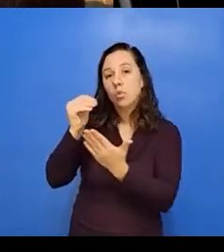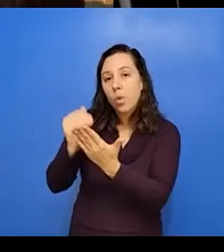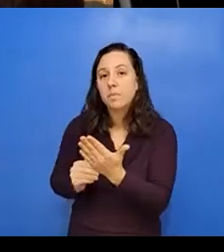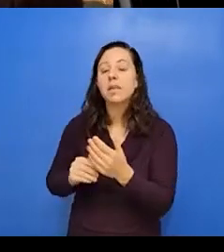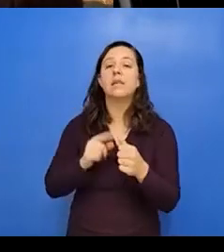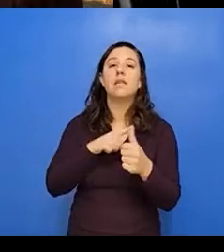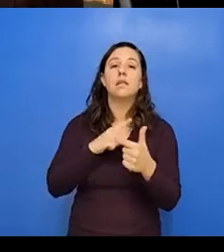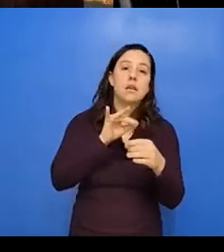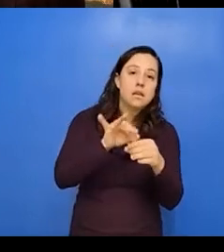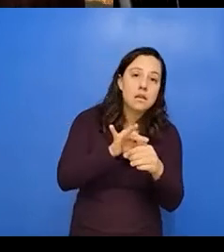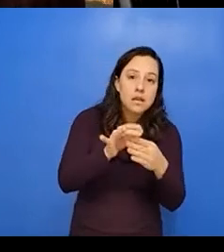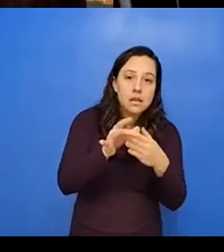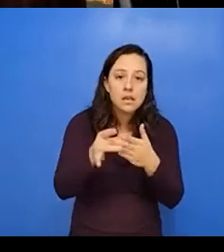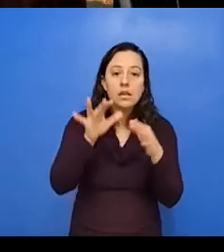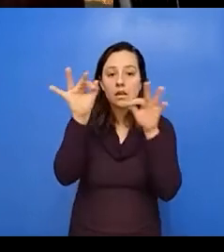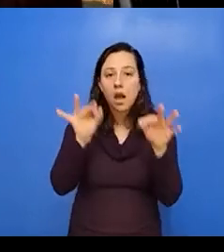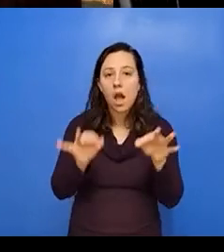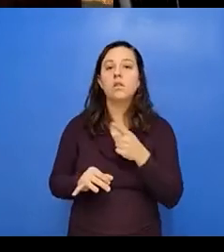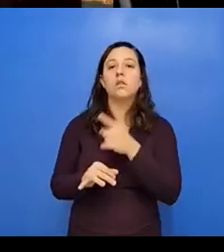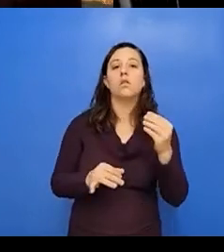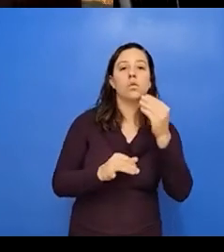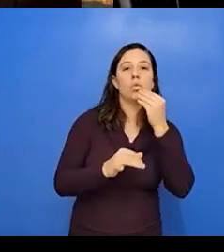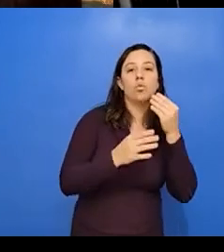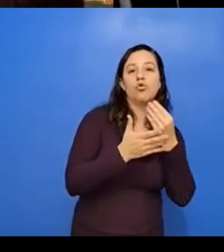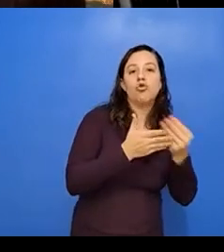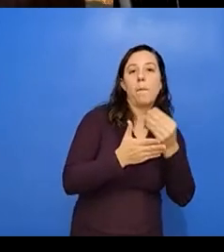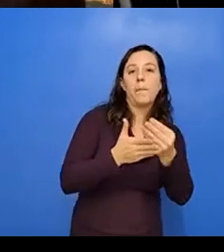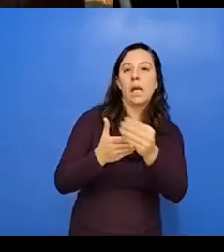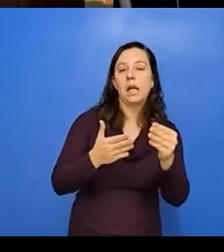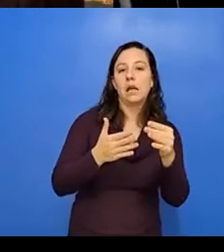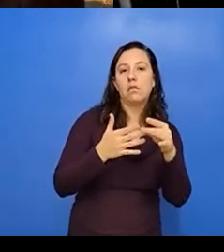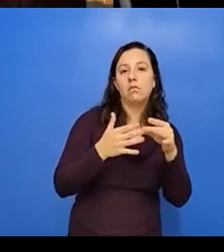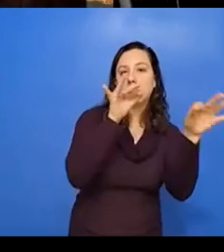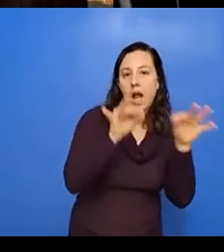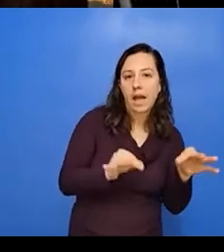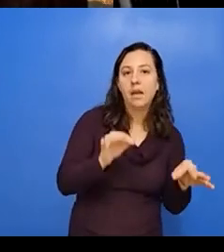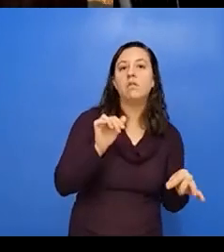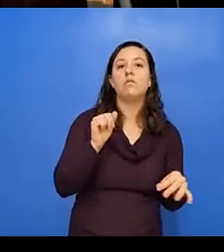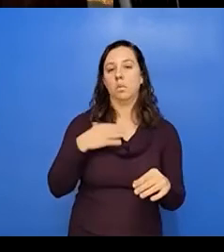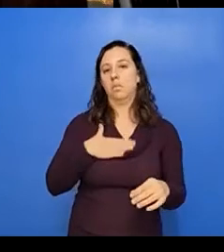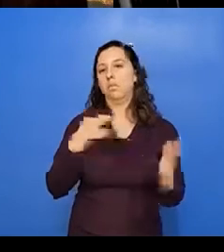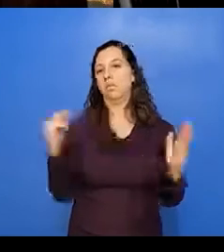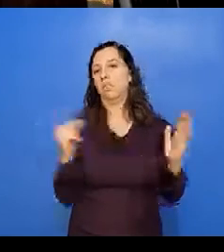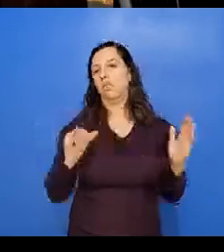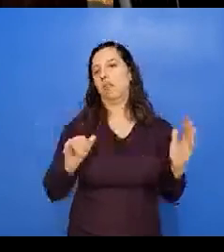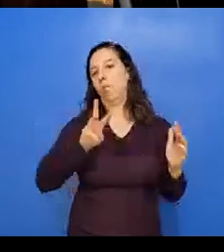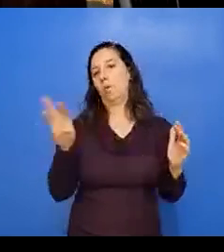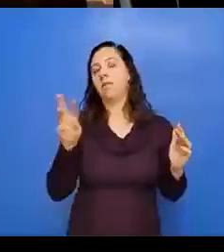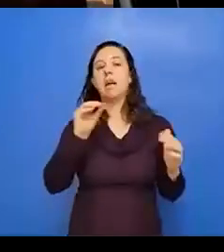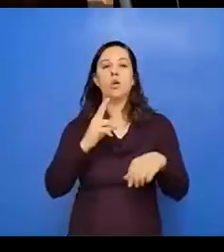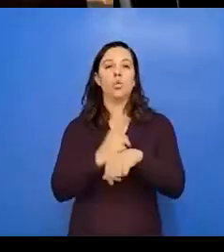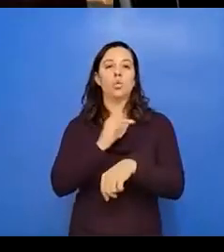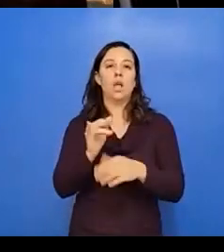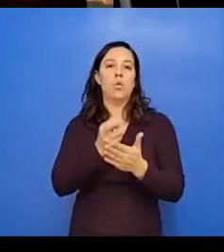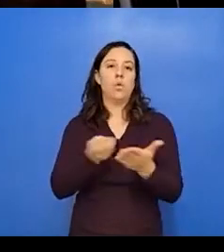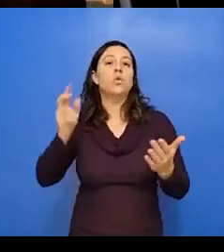guides, it has a grocery shopping guide. Um, so please visit that site and, and use that resource